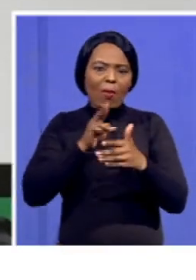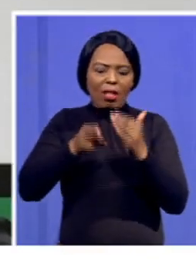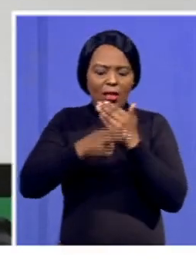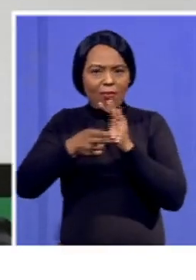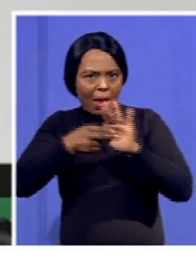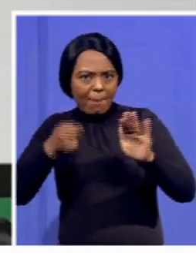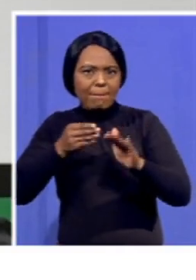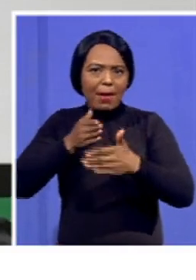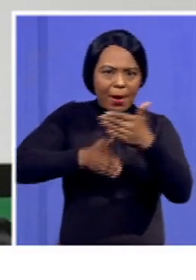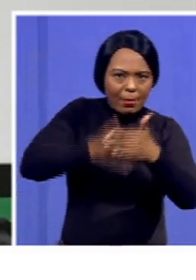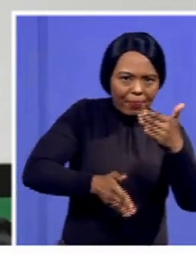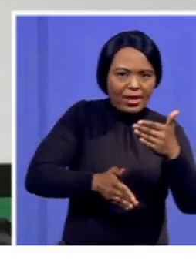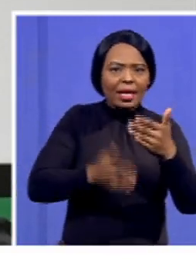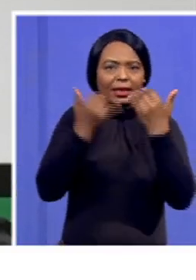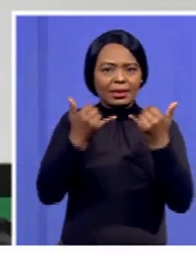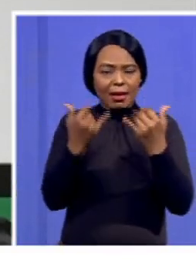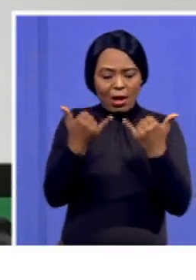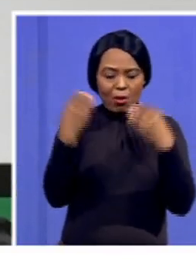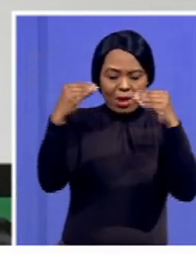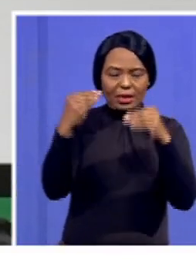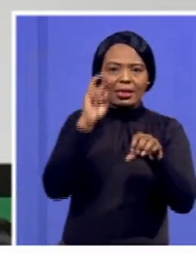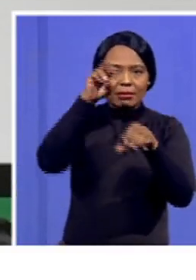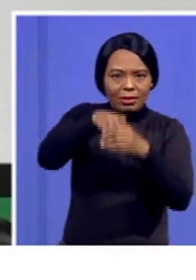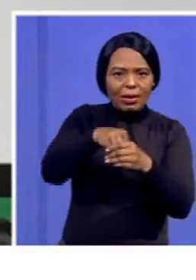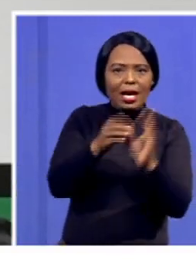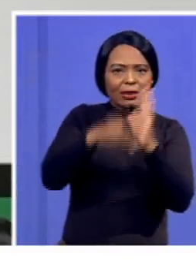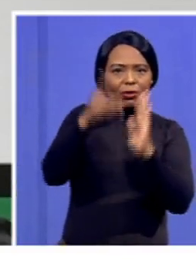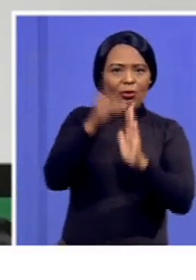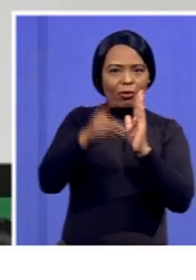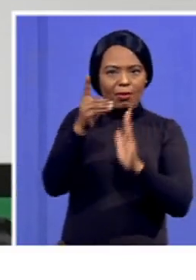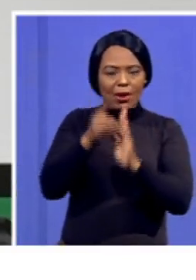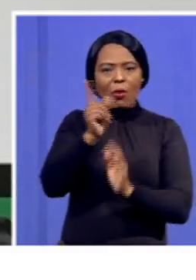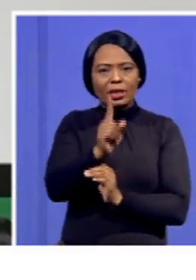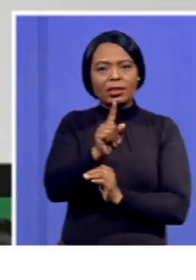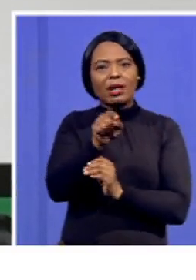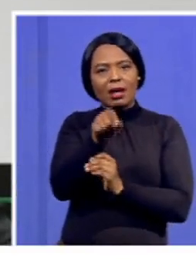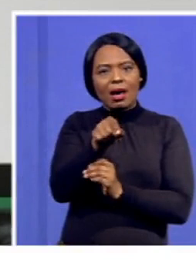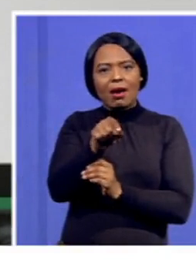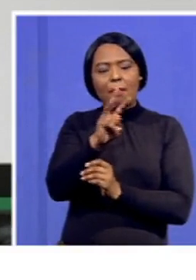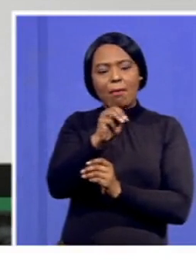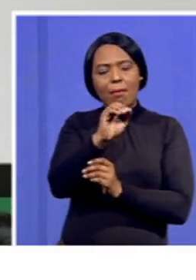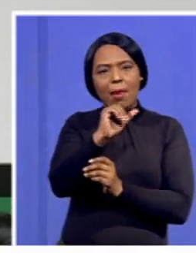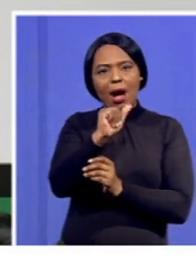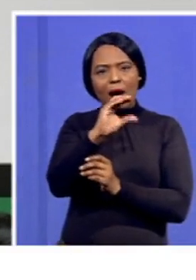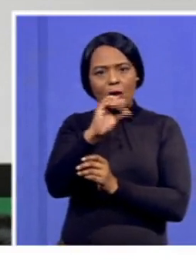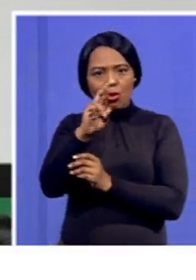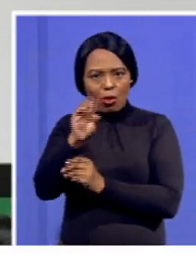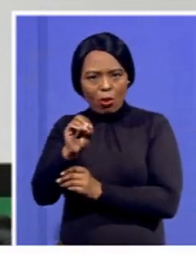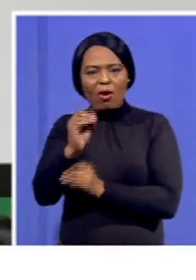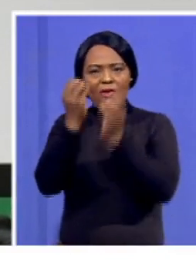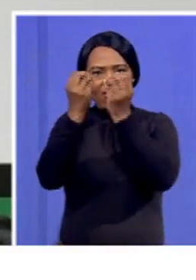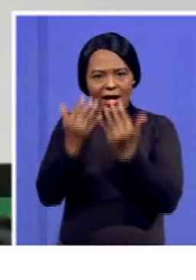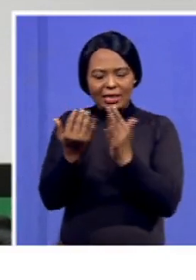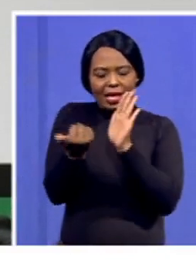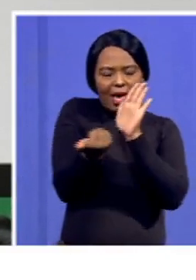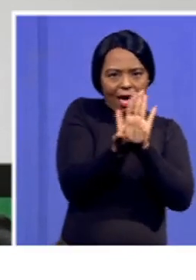strategy for macro enterprise, which will include the development of a micro finance act. It's one of the new proposals that you pick up